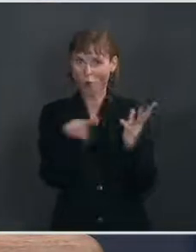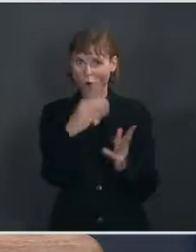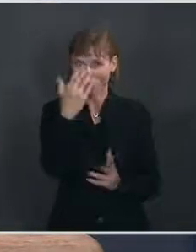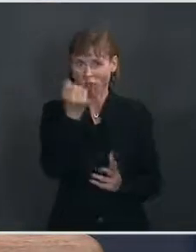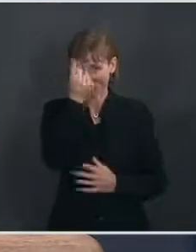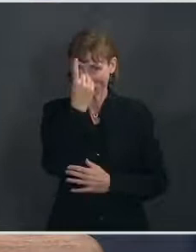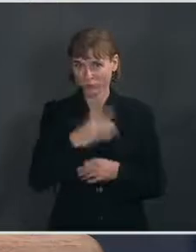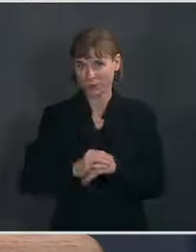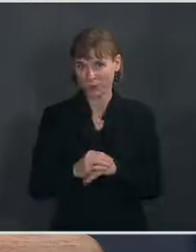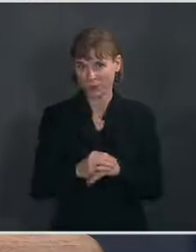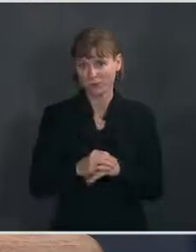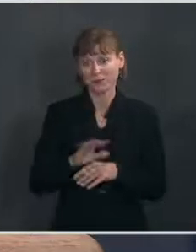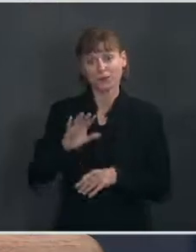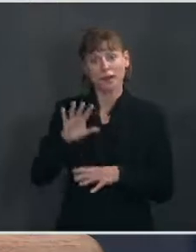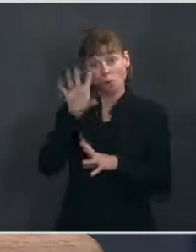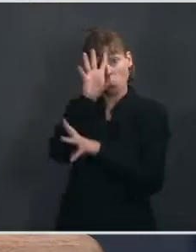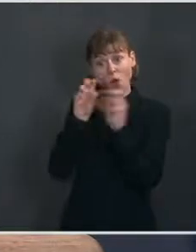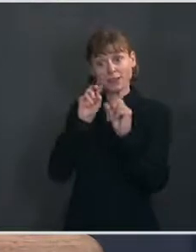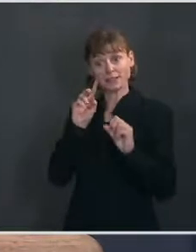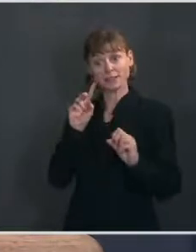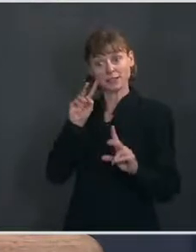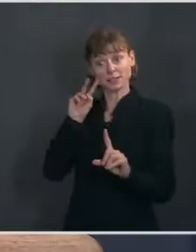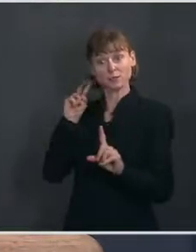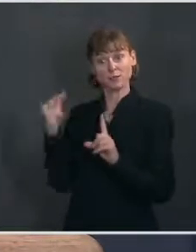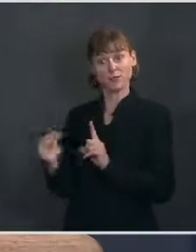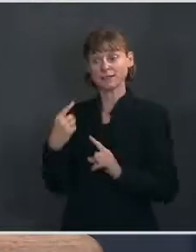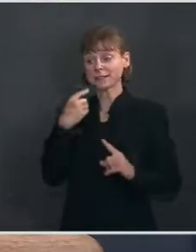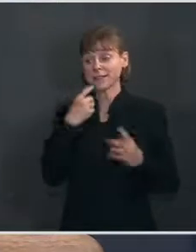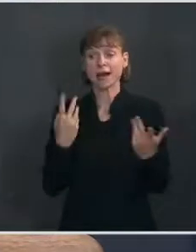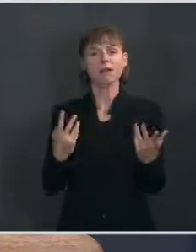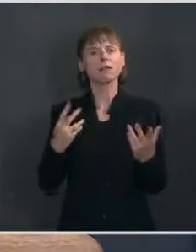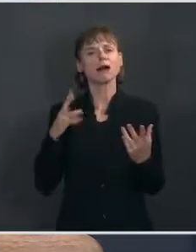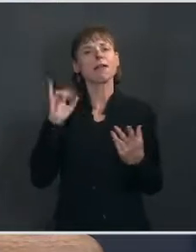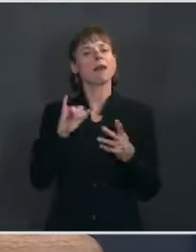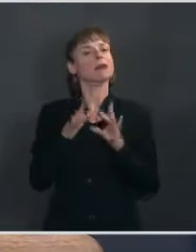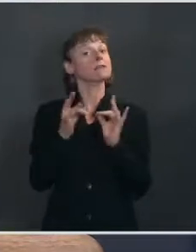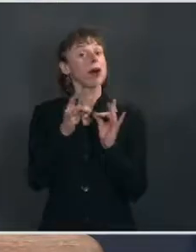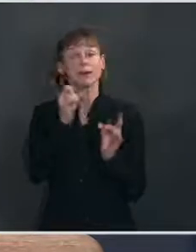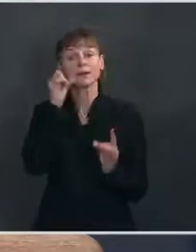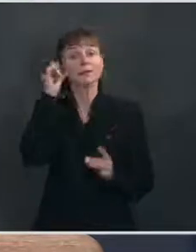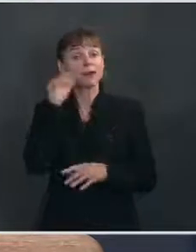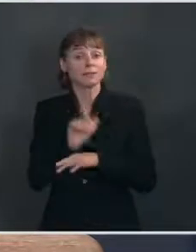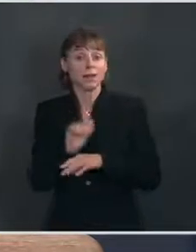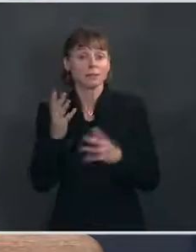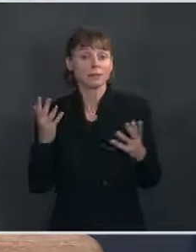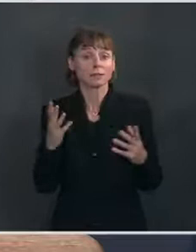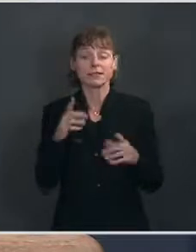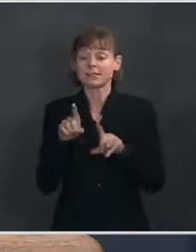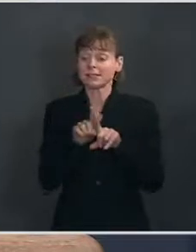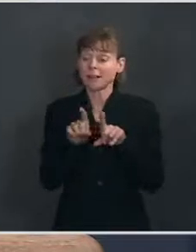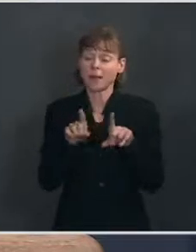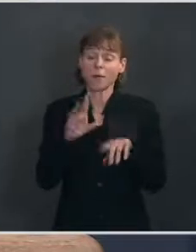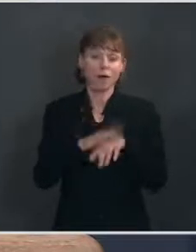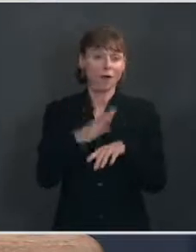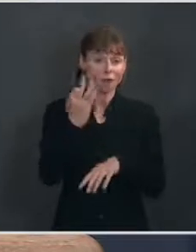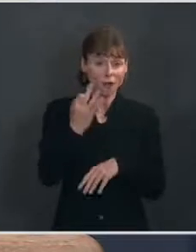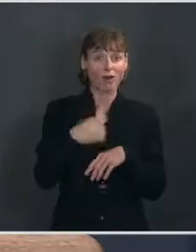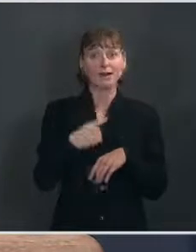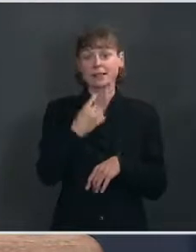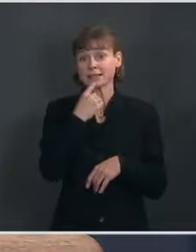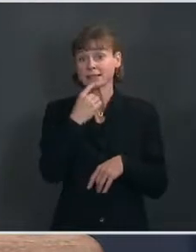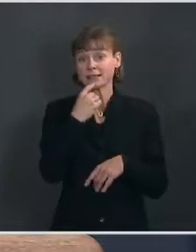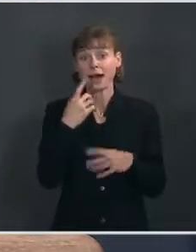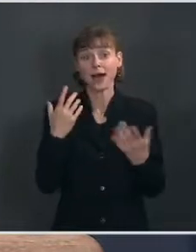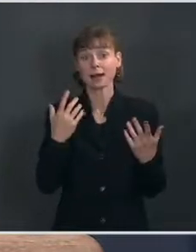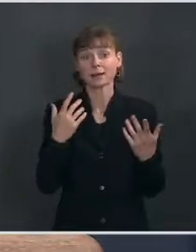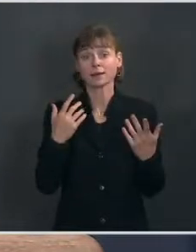And his view remains what was stated in the statement last night, but also what he said on Friday, which is that the risk is not